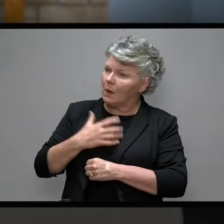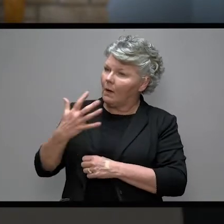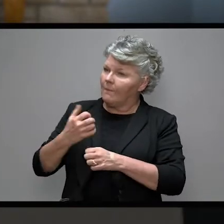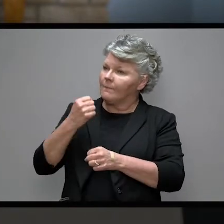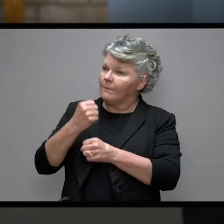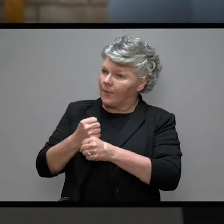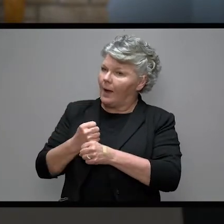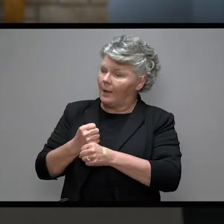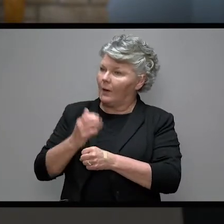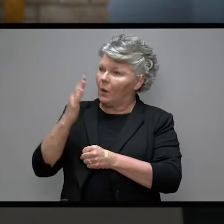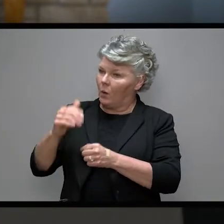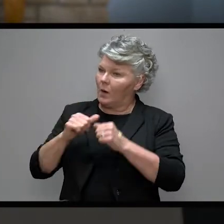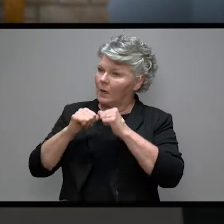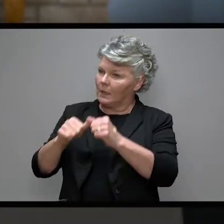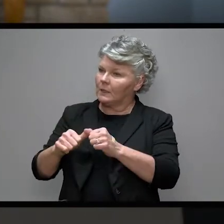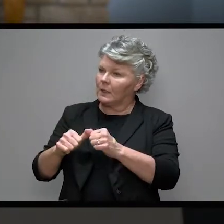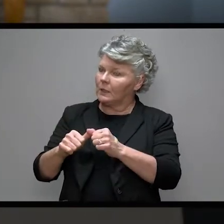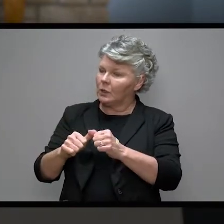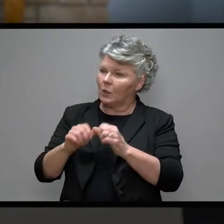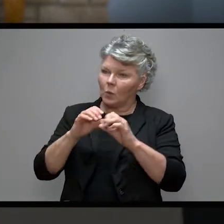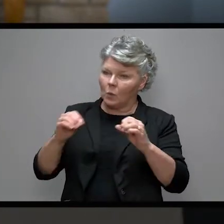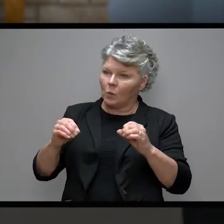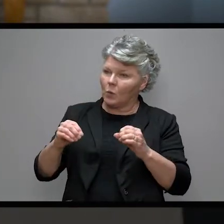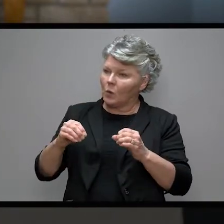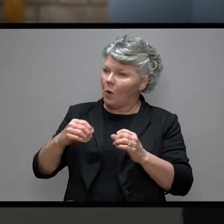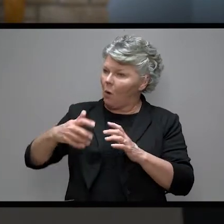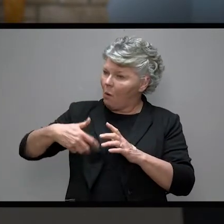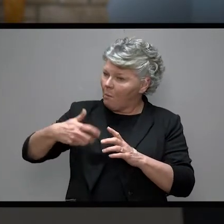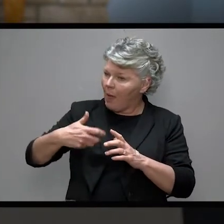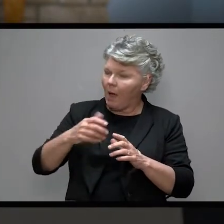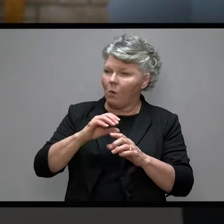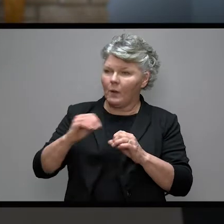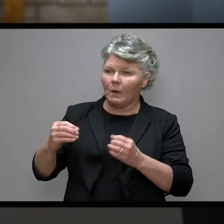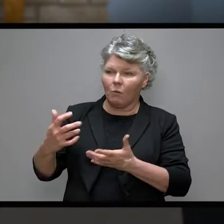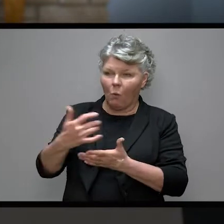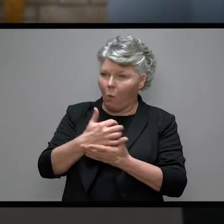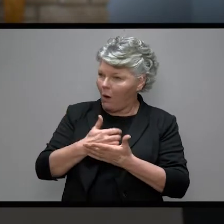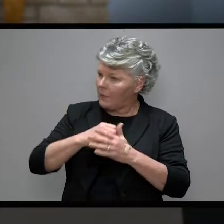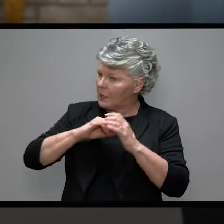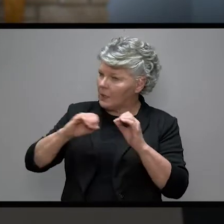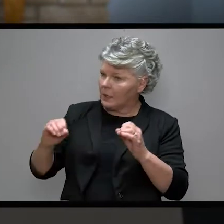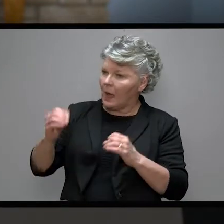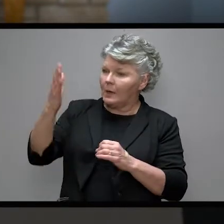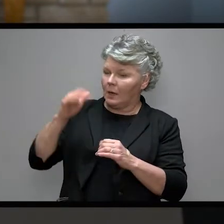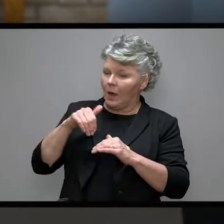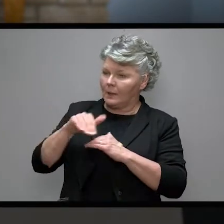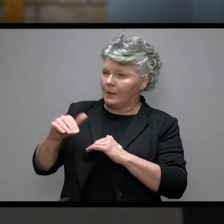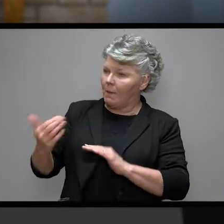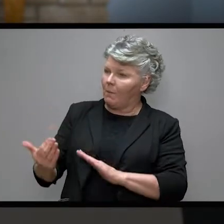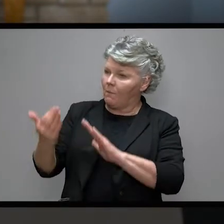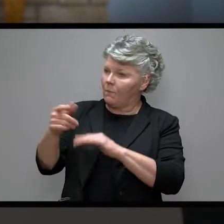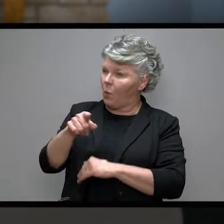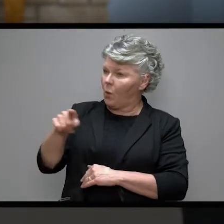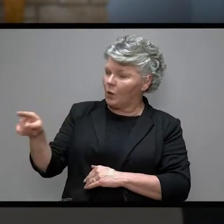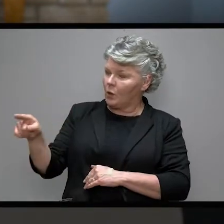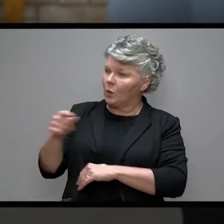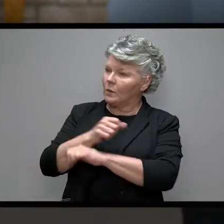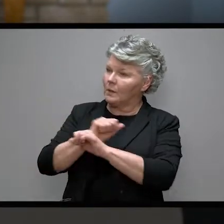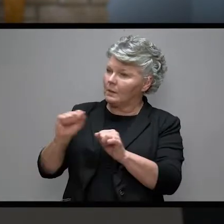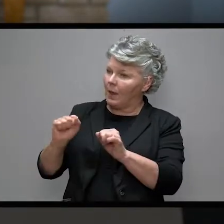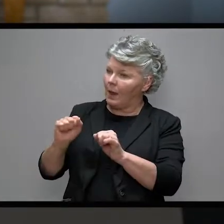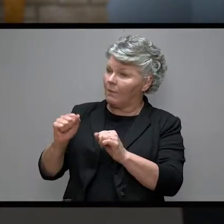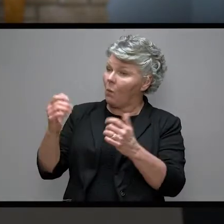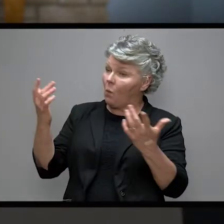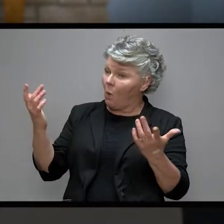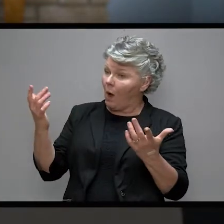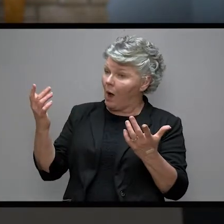years in which there will neither be plowing nor harvest. And God sent me before you to preserve for